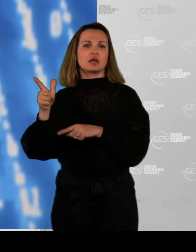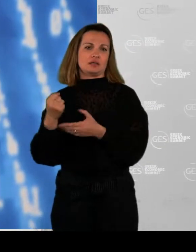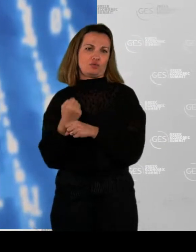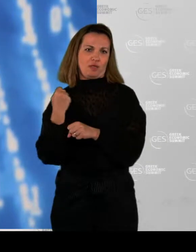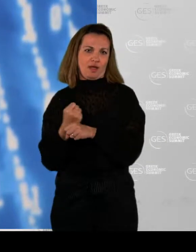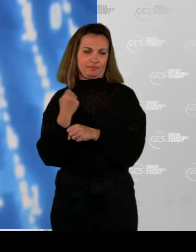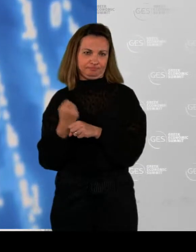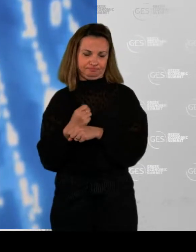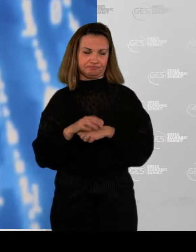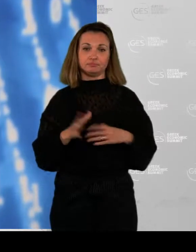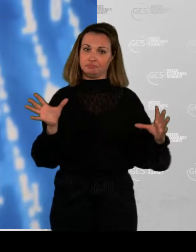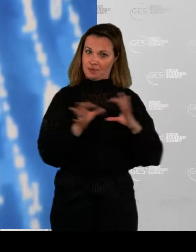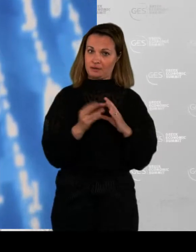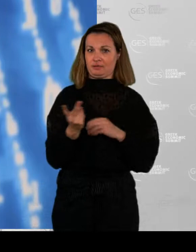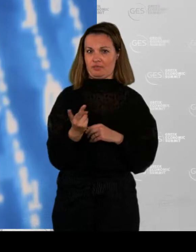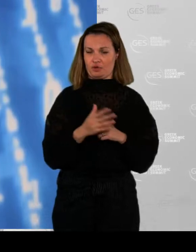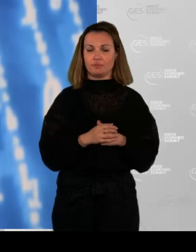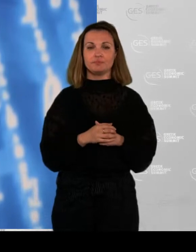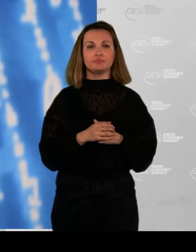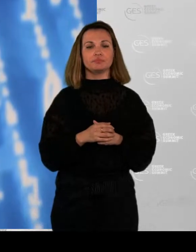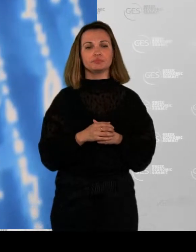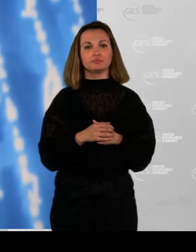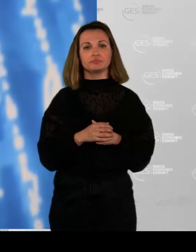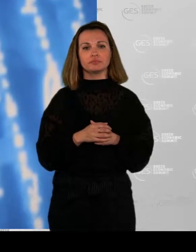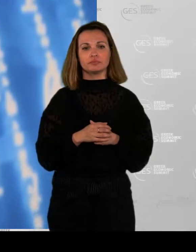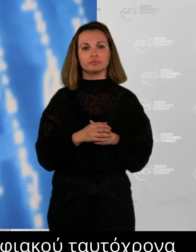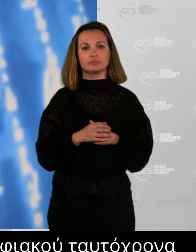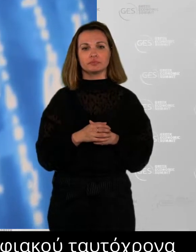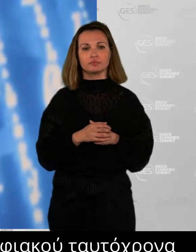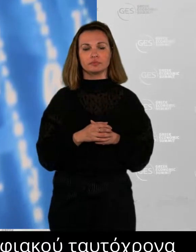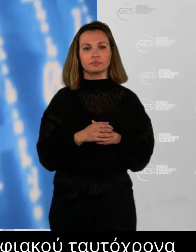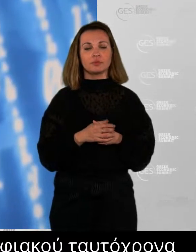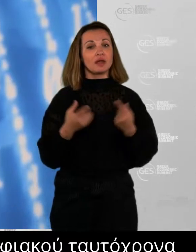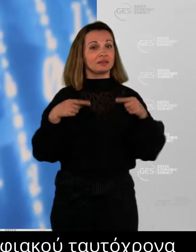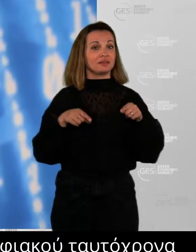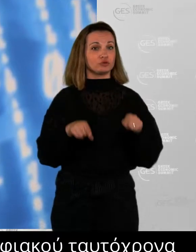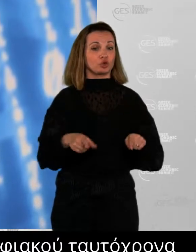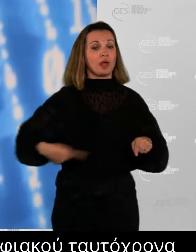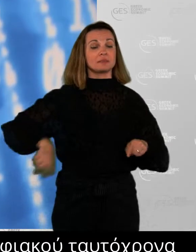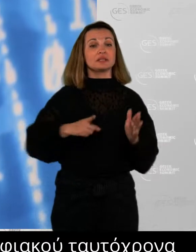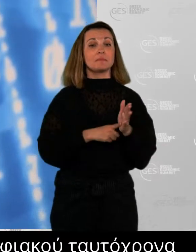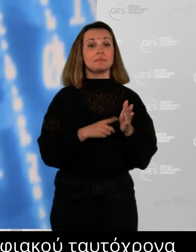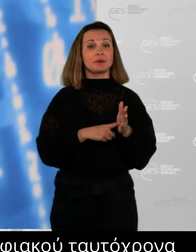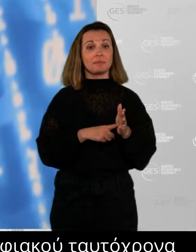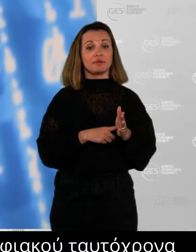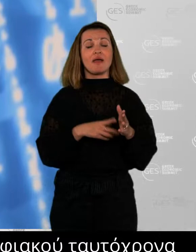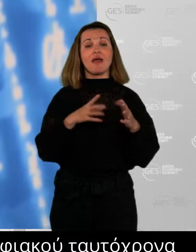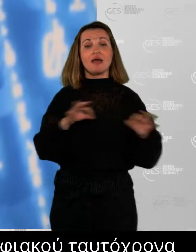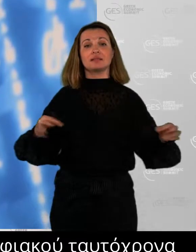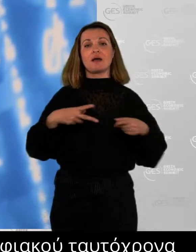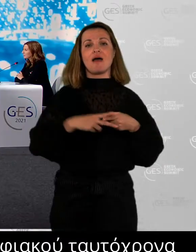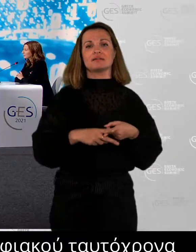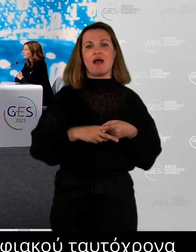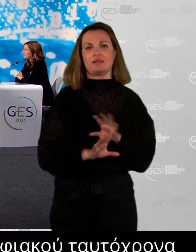organizational toolkit in order to serve that, build out kind of the right engagement tools that